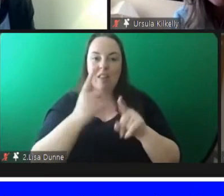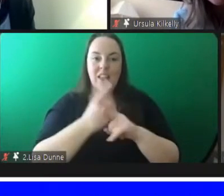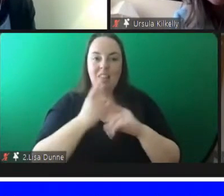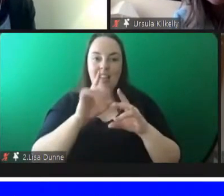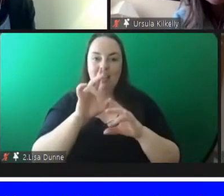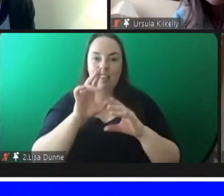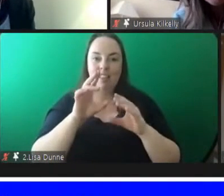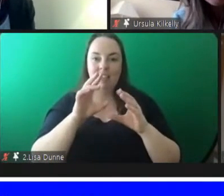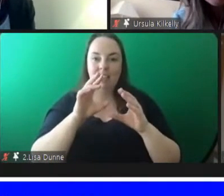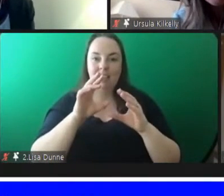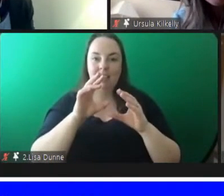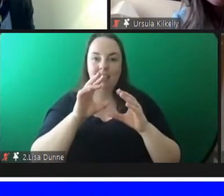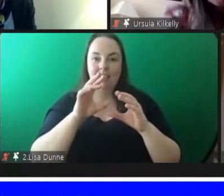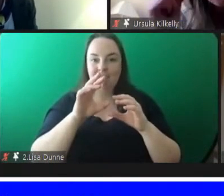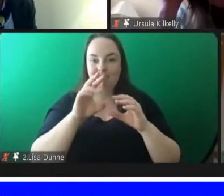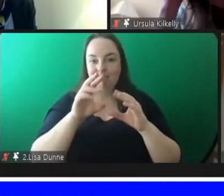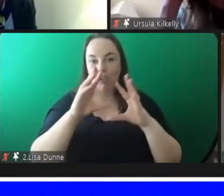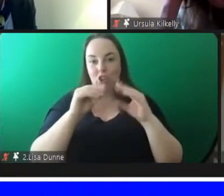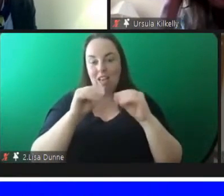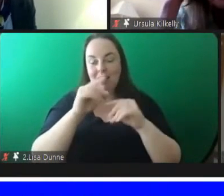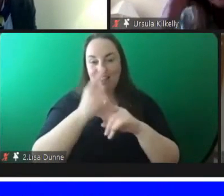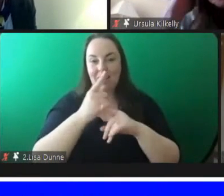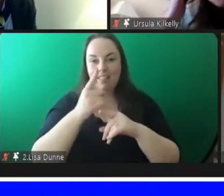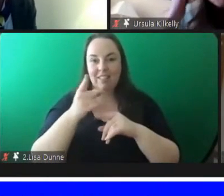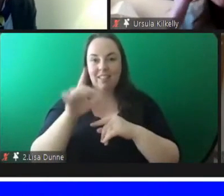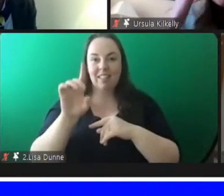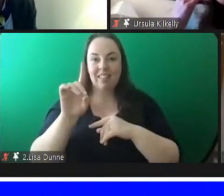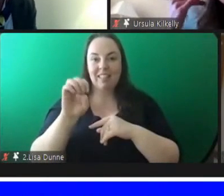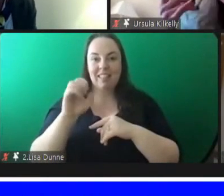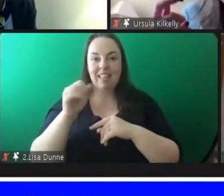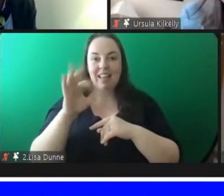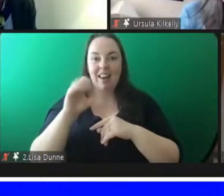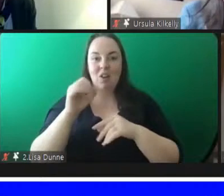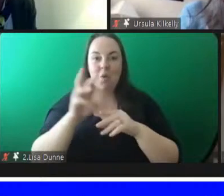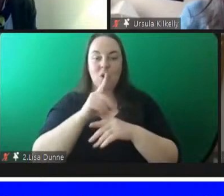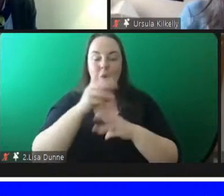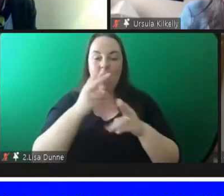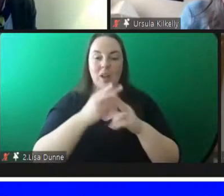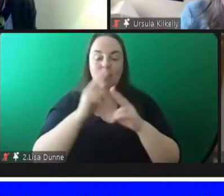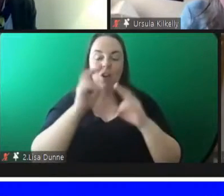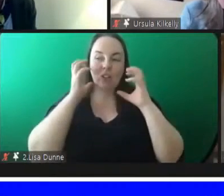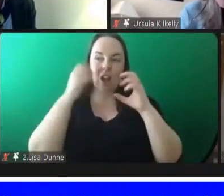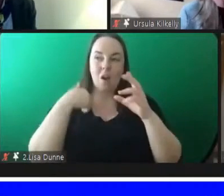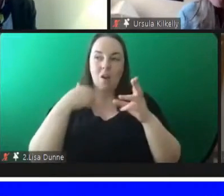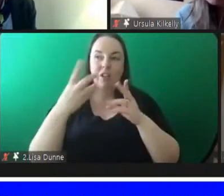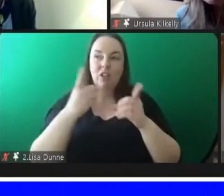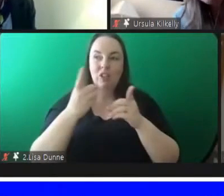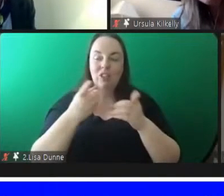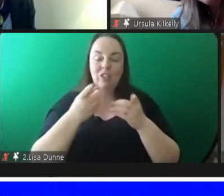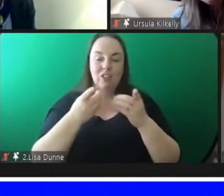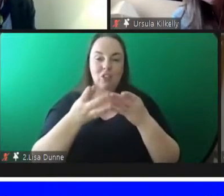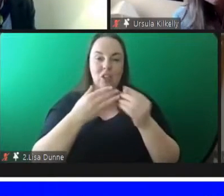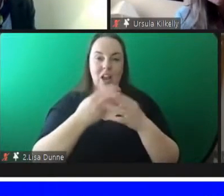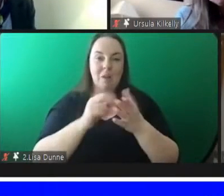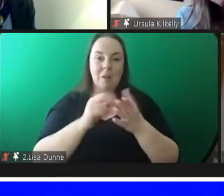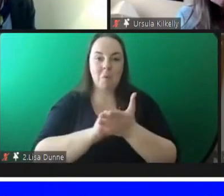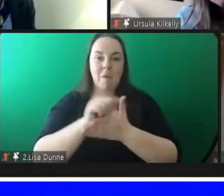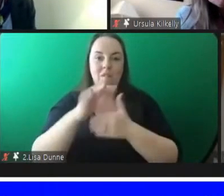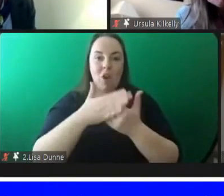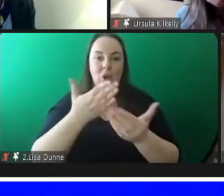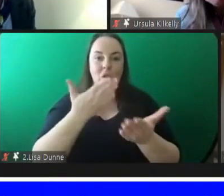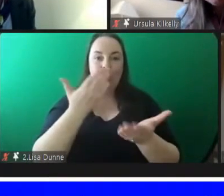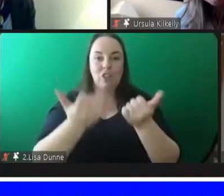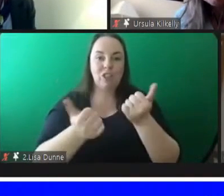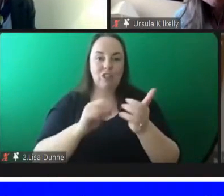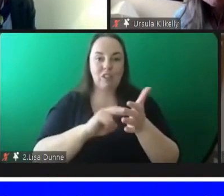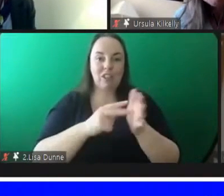the while you're figuring out the audio i might deal with the question about the publication of the youth justice strategy um it